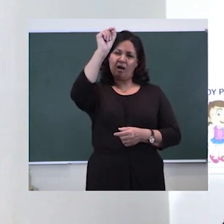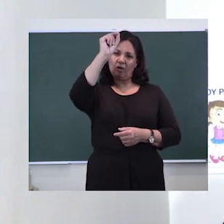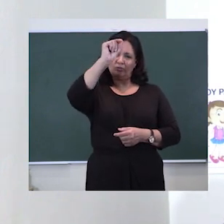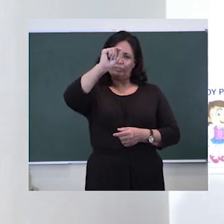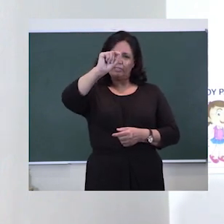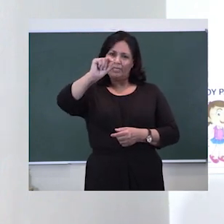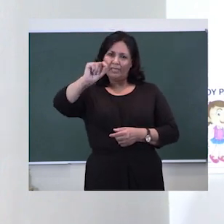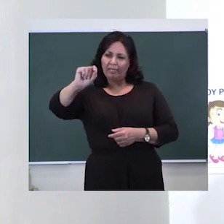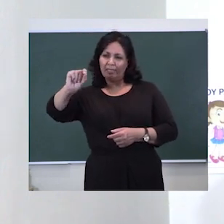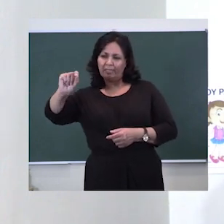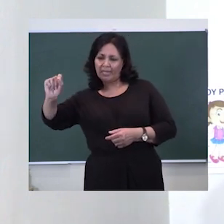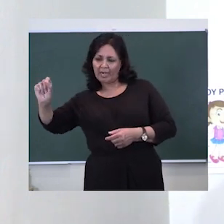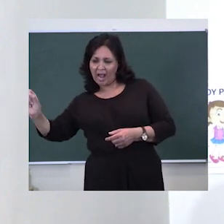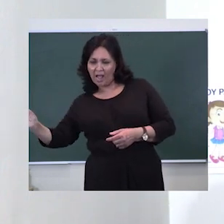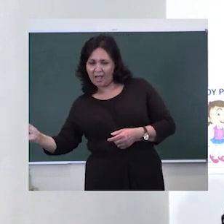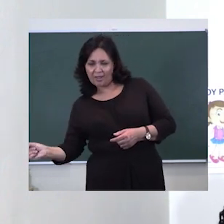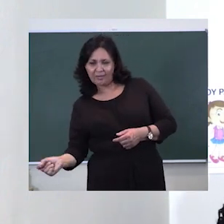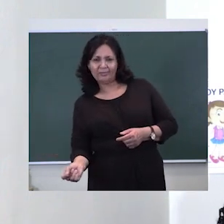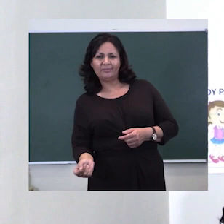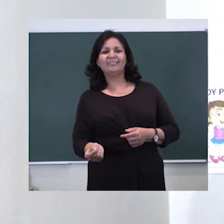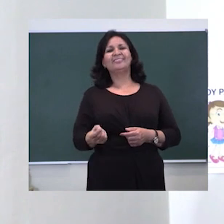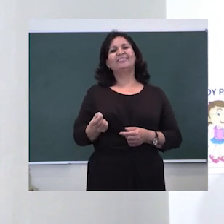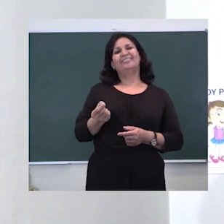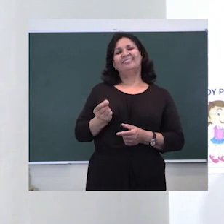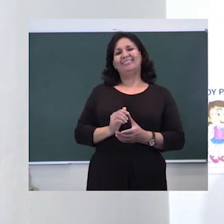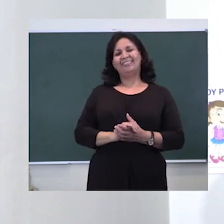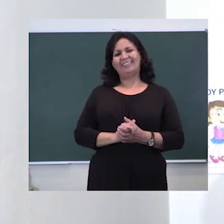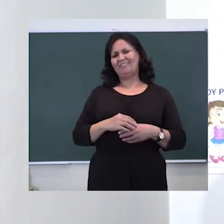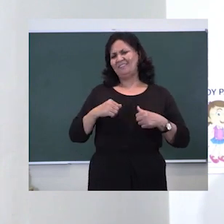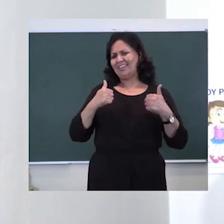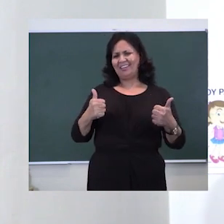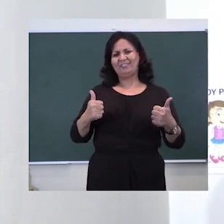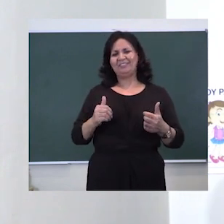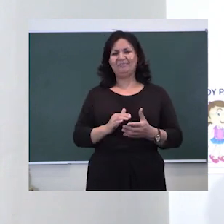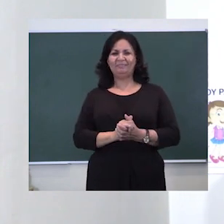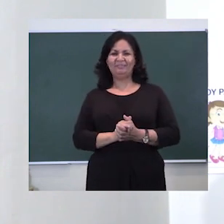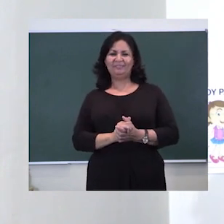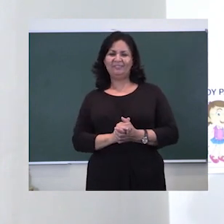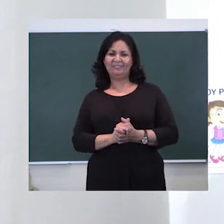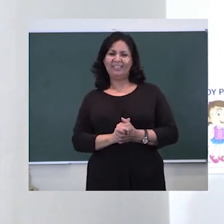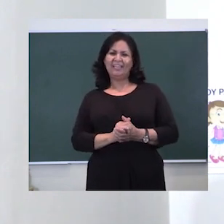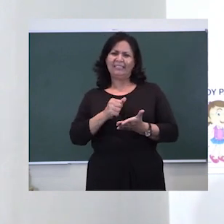Round and round. Very good. Try